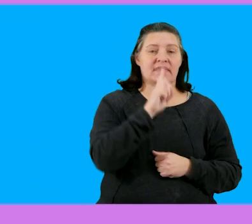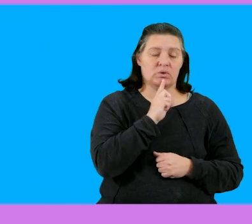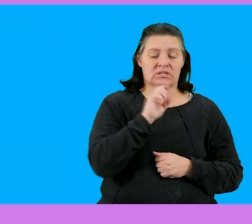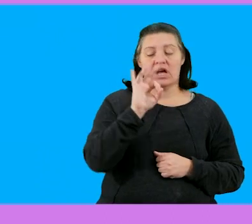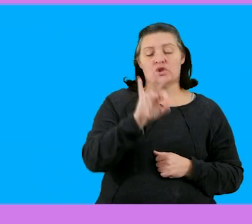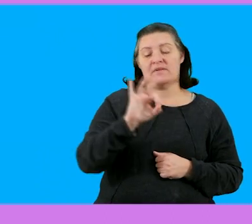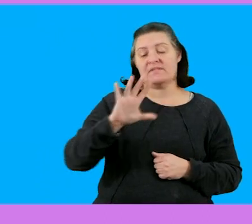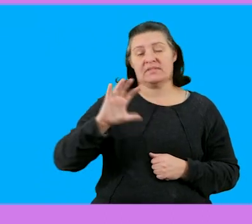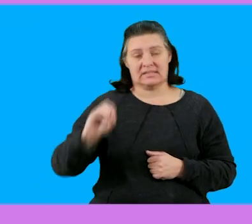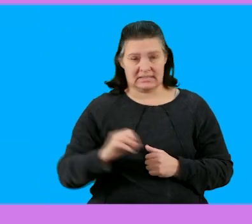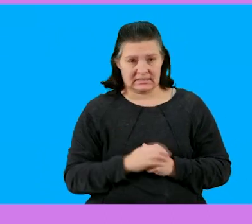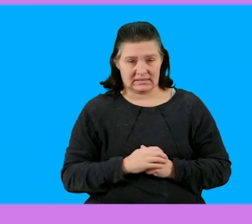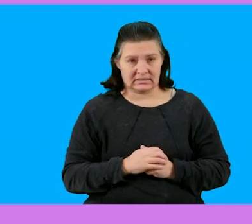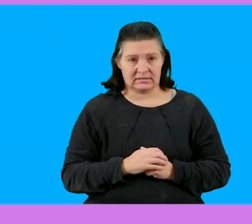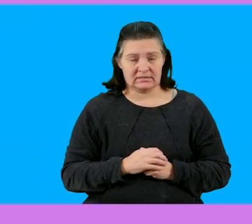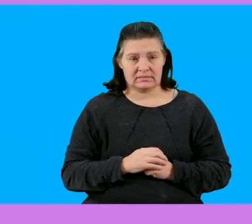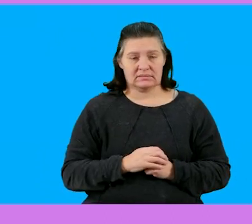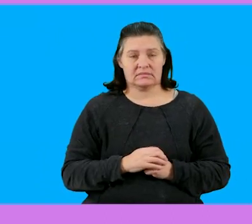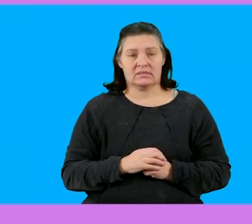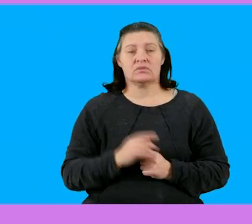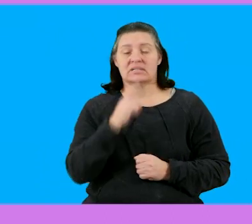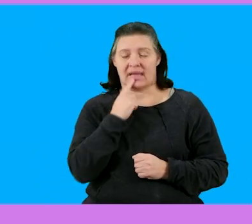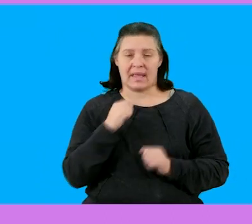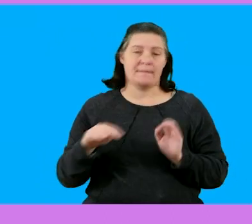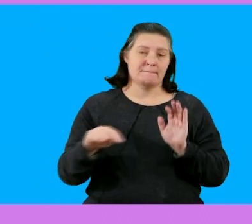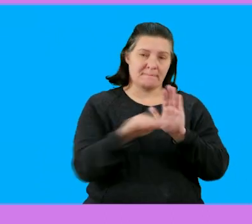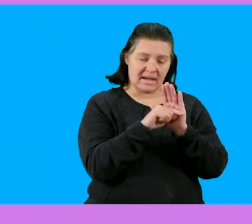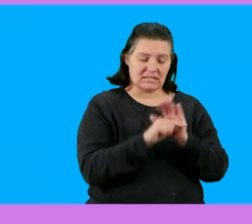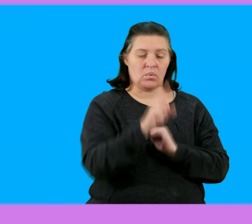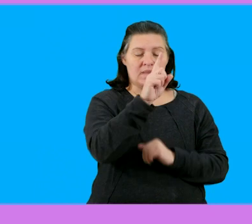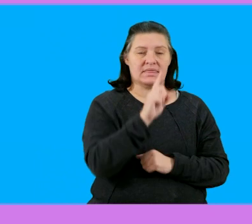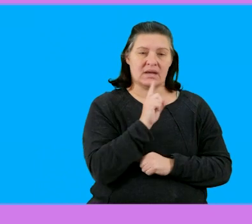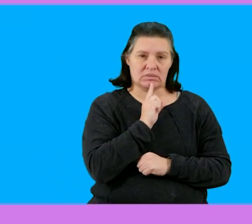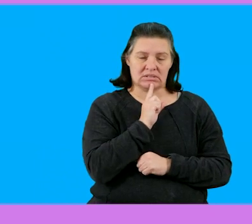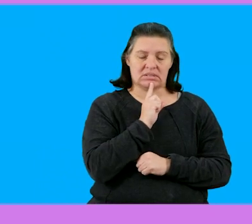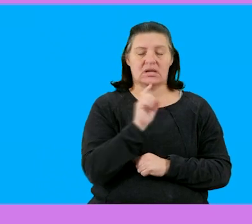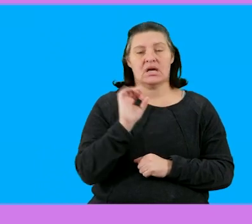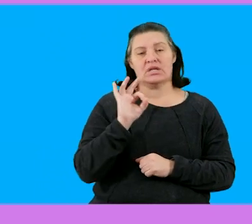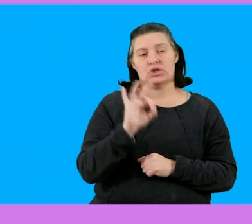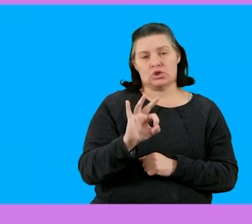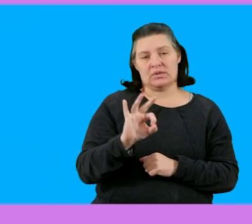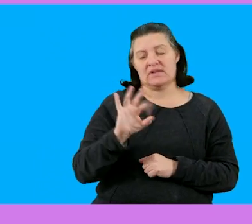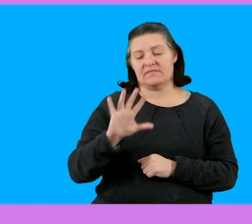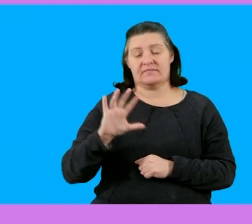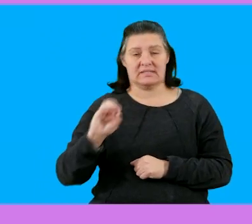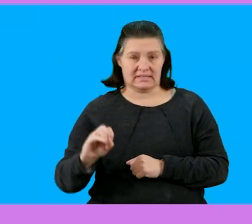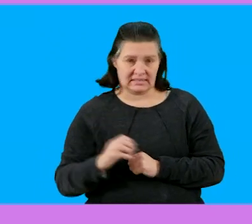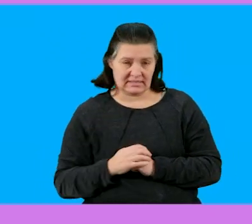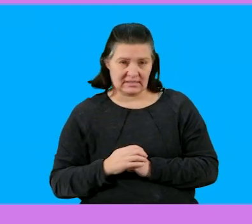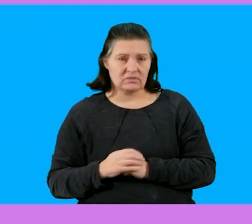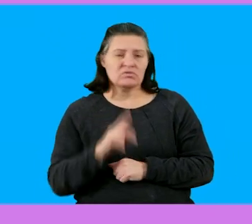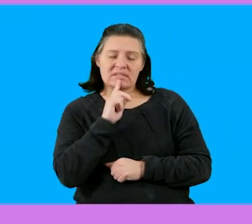1350 rent so I'm going to say minus 1350